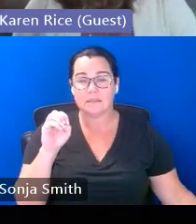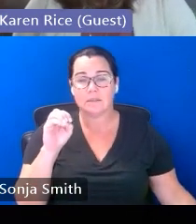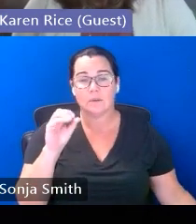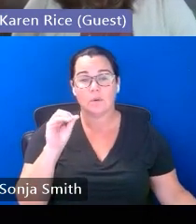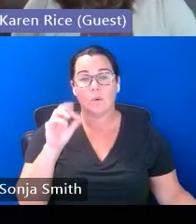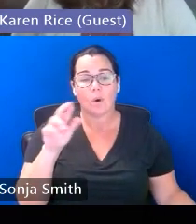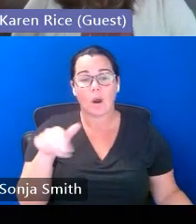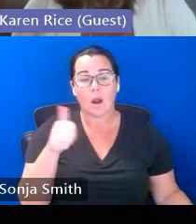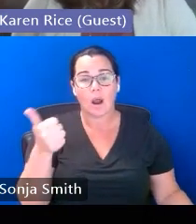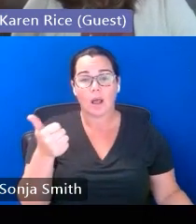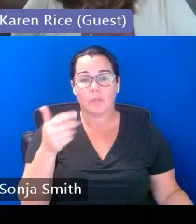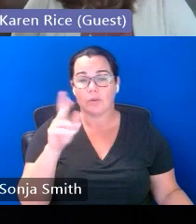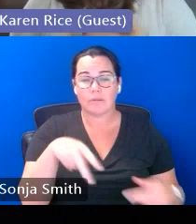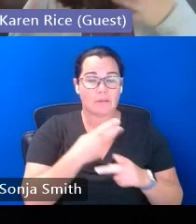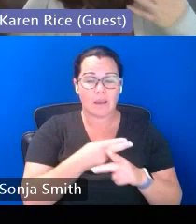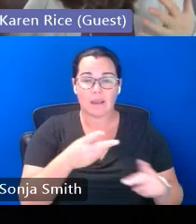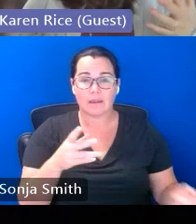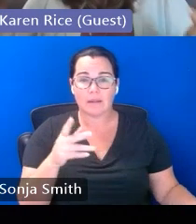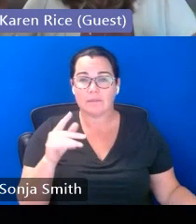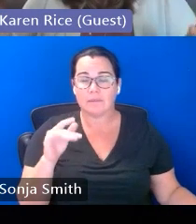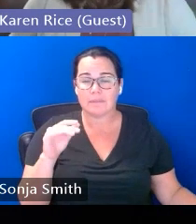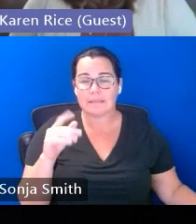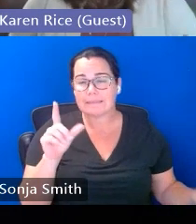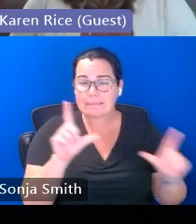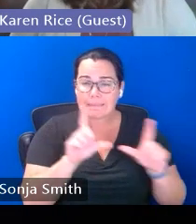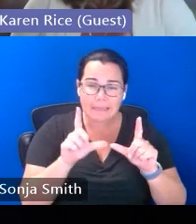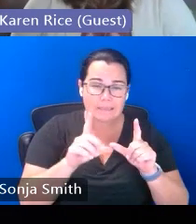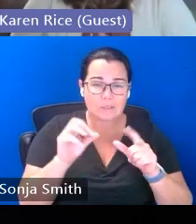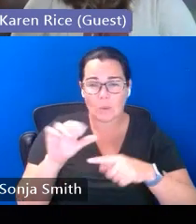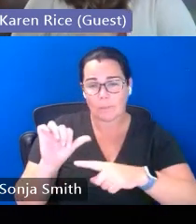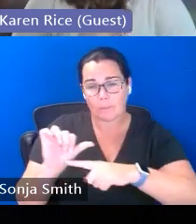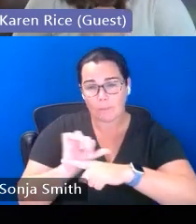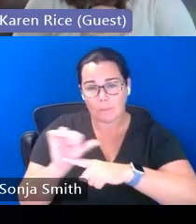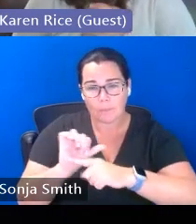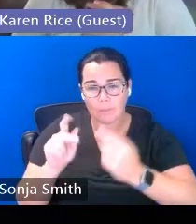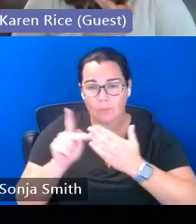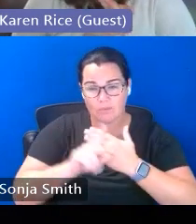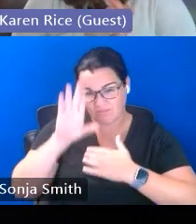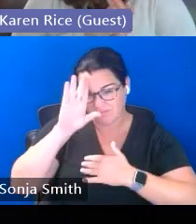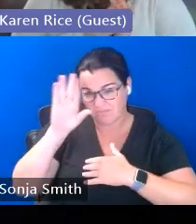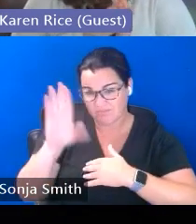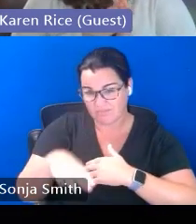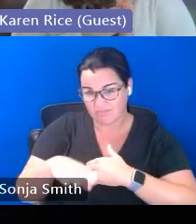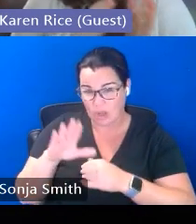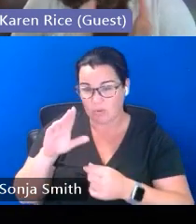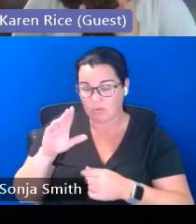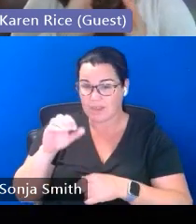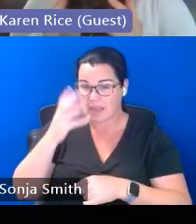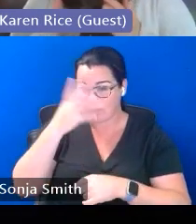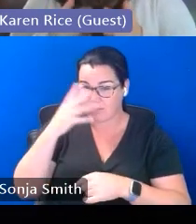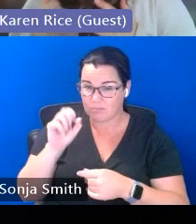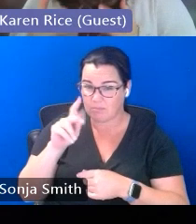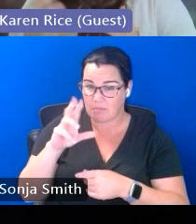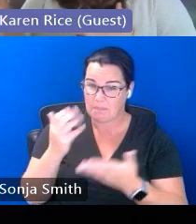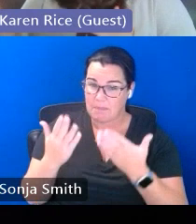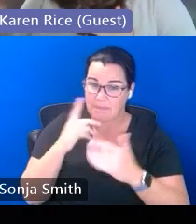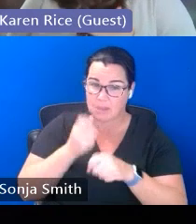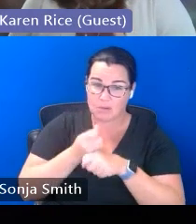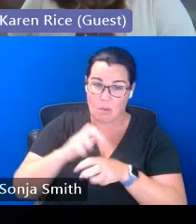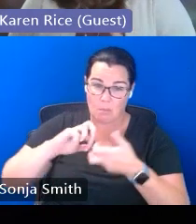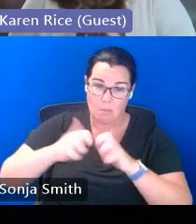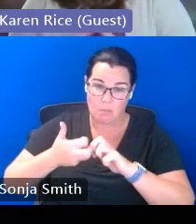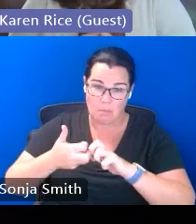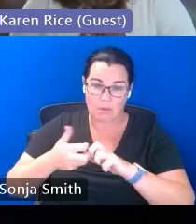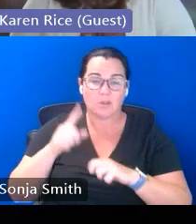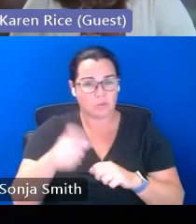licensure or apprenticeship program it's important to just know that that may be a barrier for students um and to kind of have a plan and